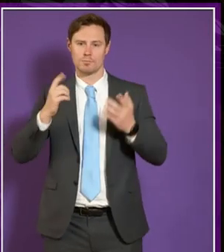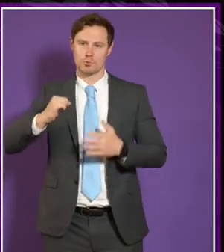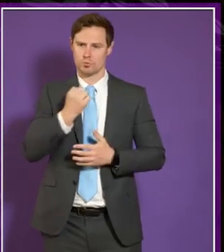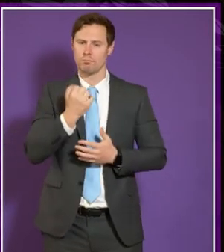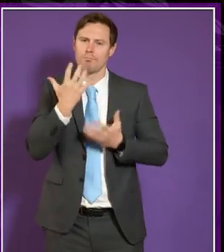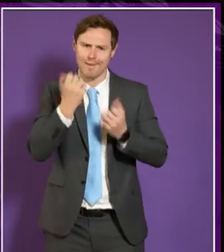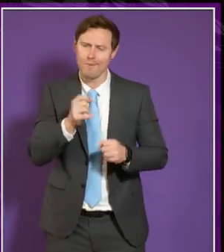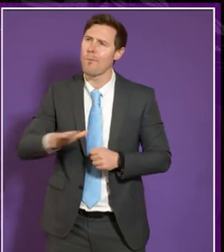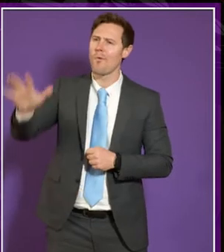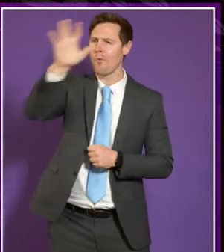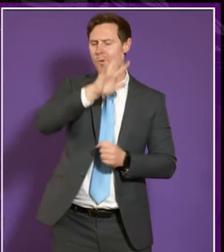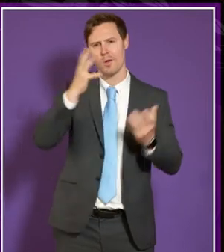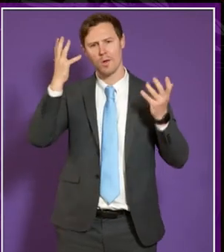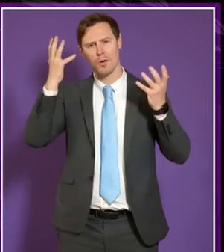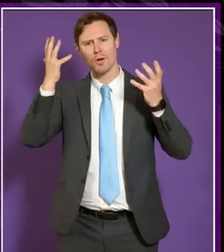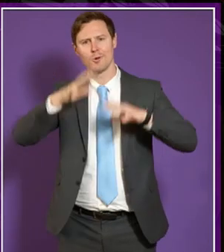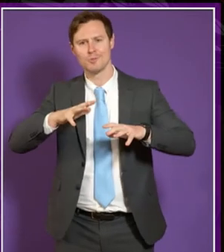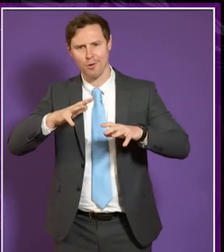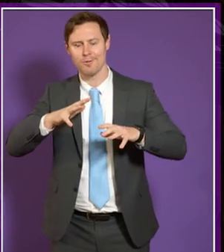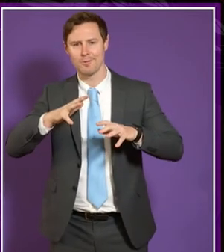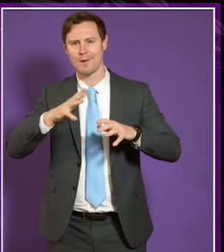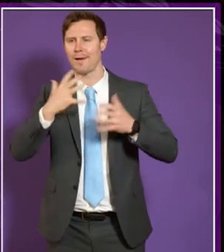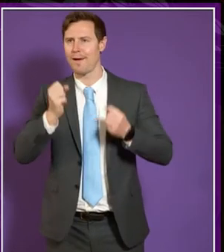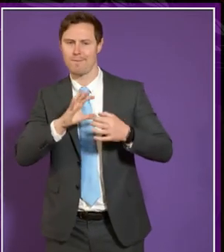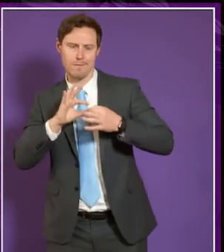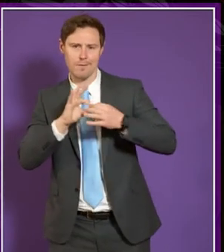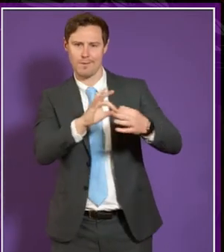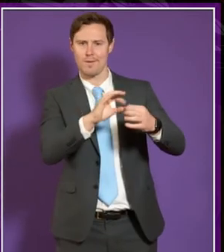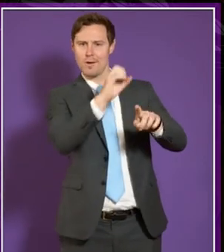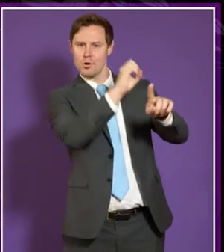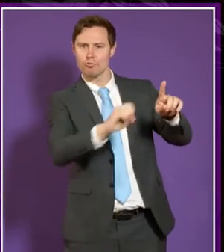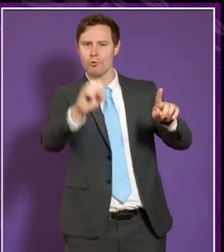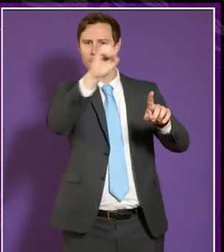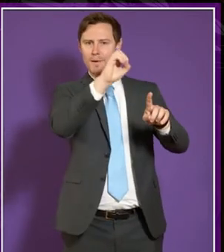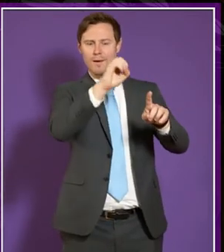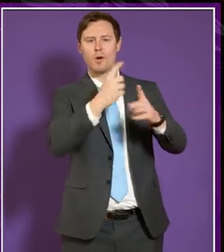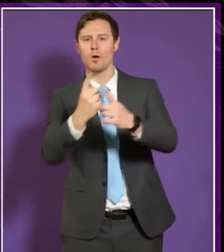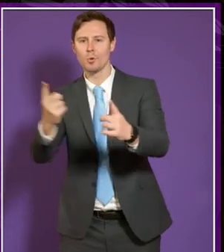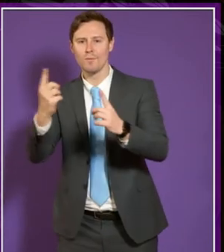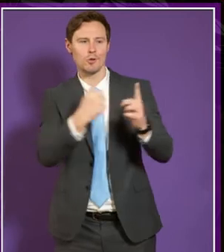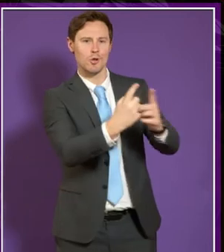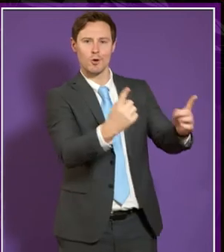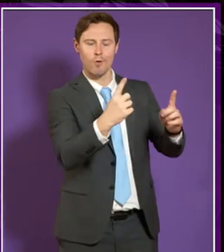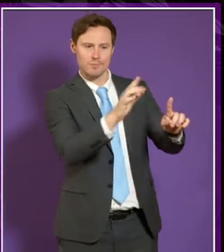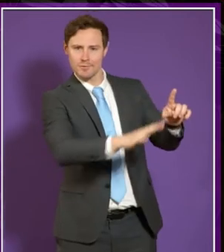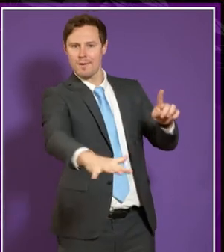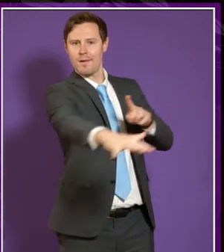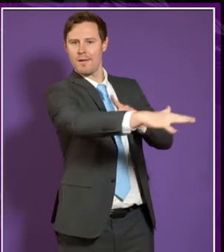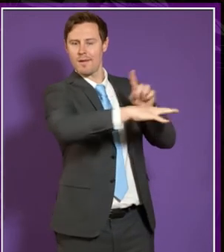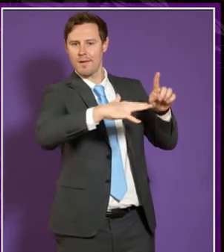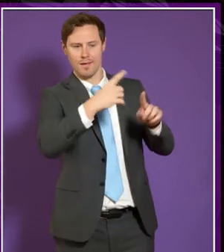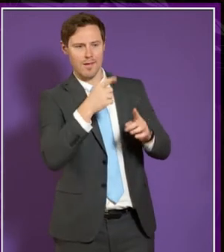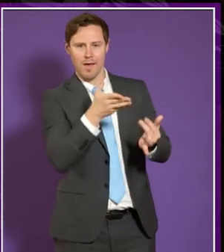concern about the the links that they have with the european uh other universities other academic staff the